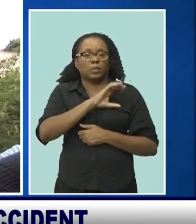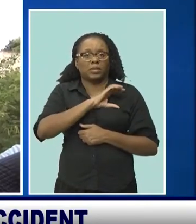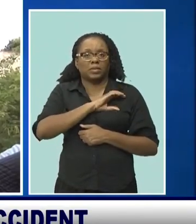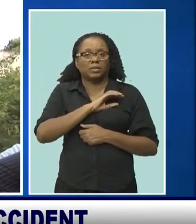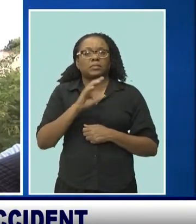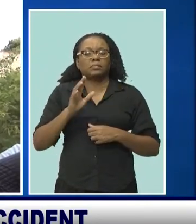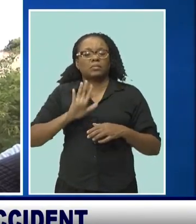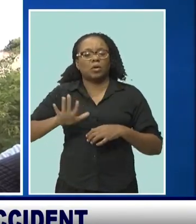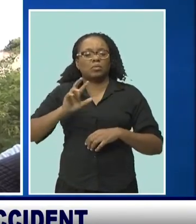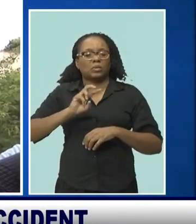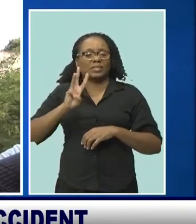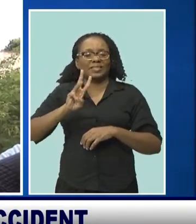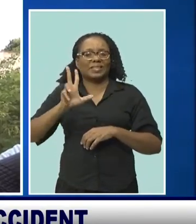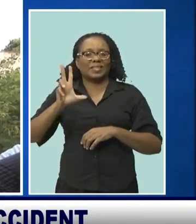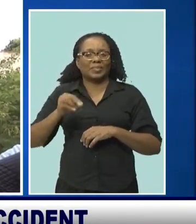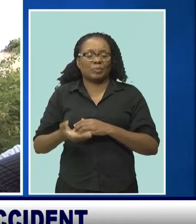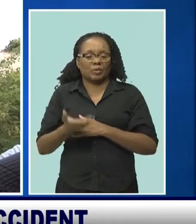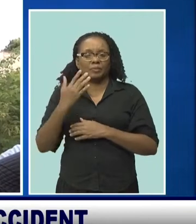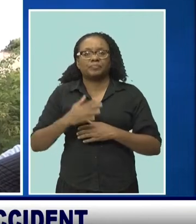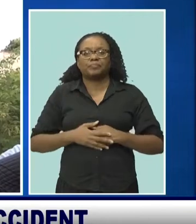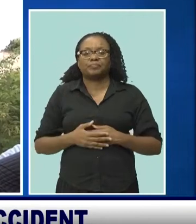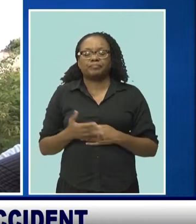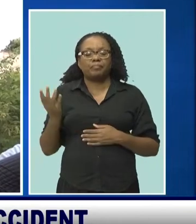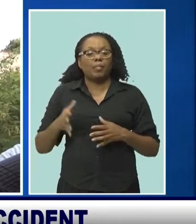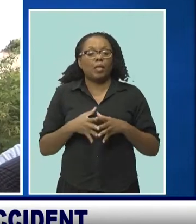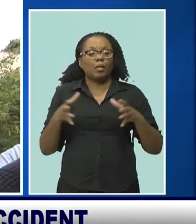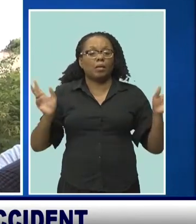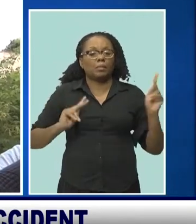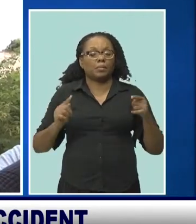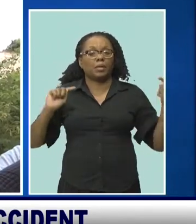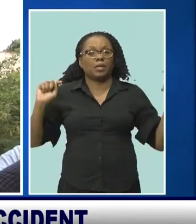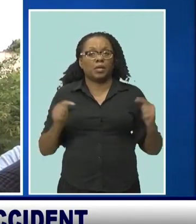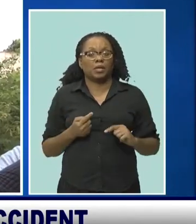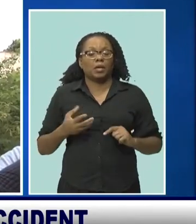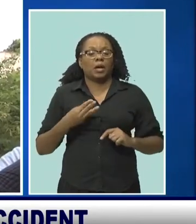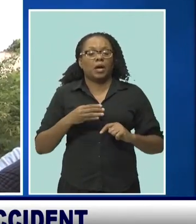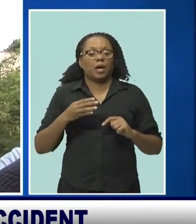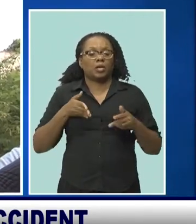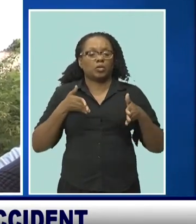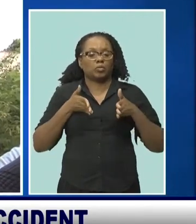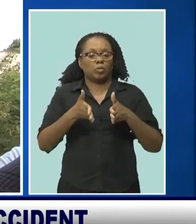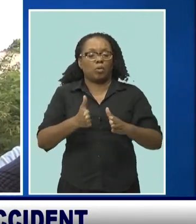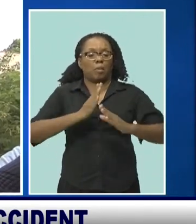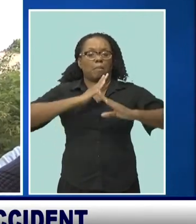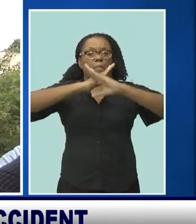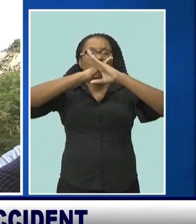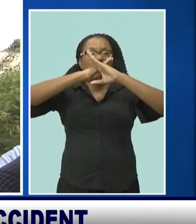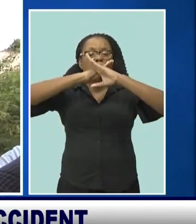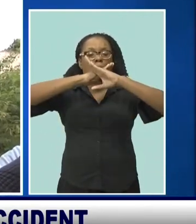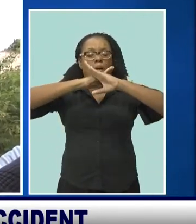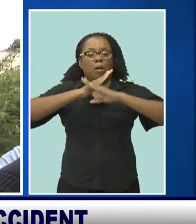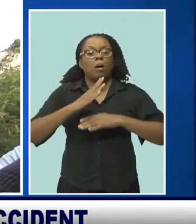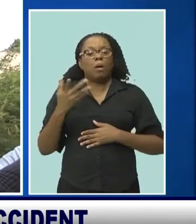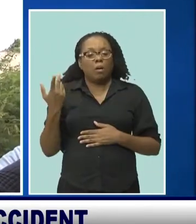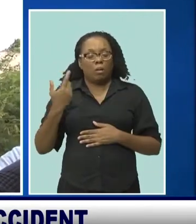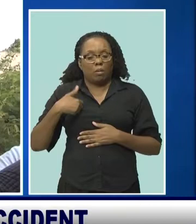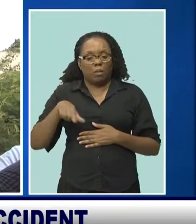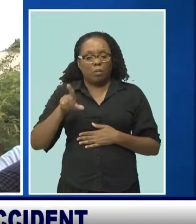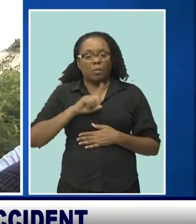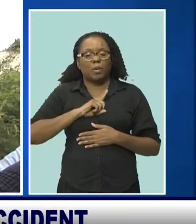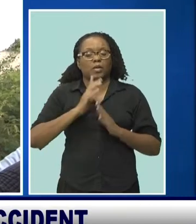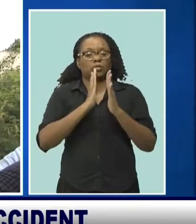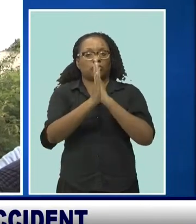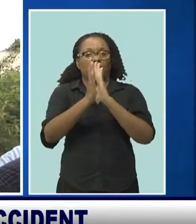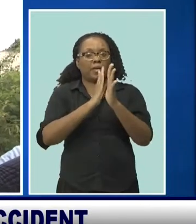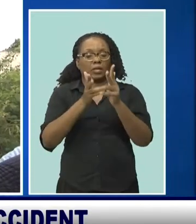said that a number of persons were hurt and the road was completely blocked. Now, we initiated a response from the police and the traffic department.